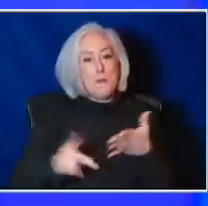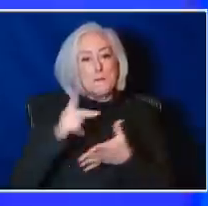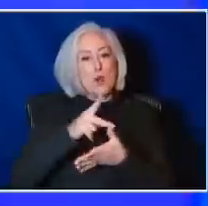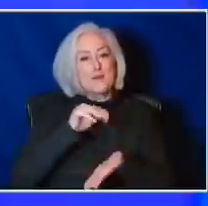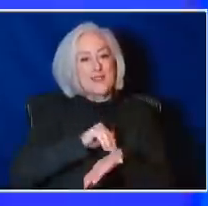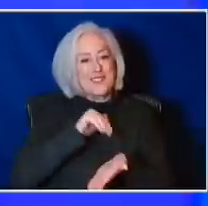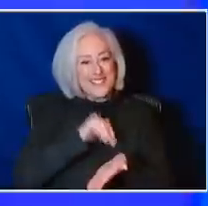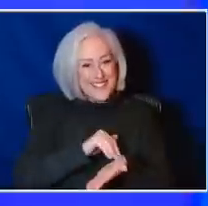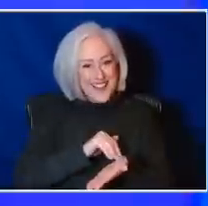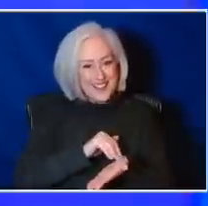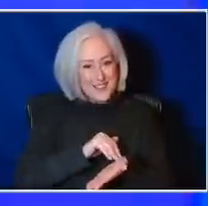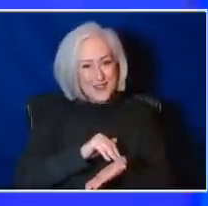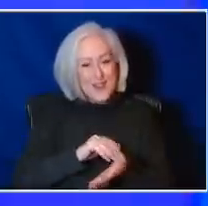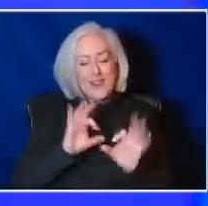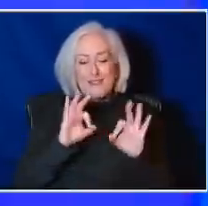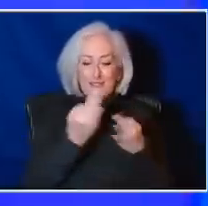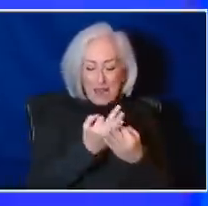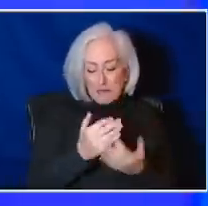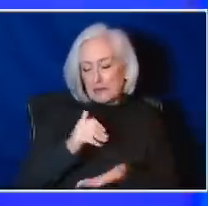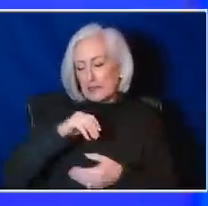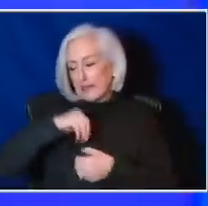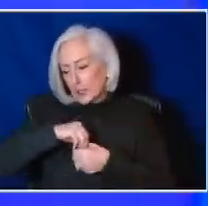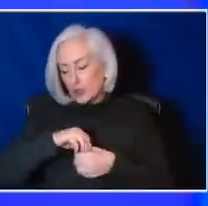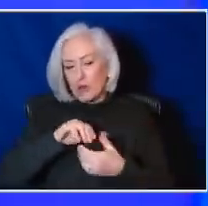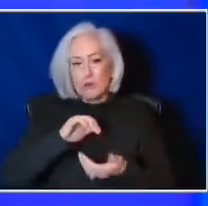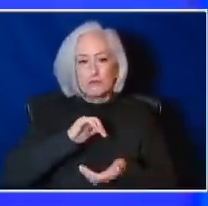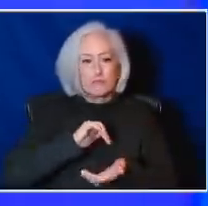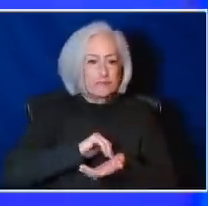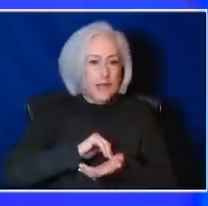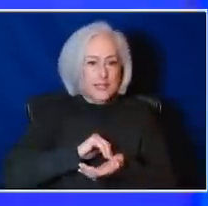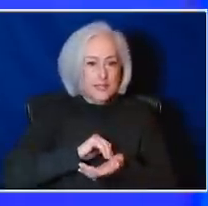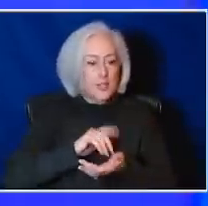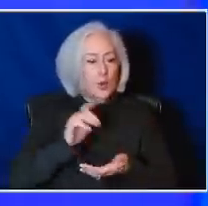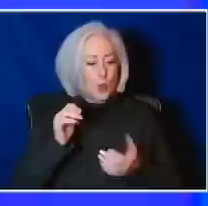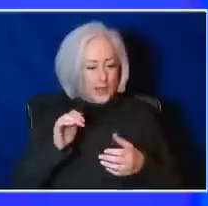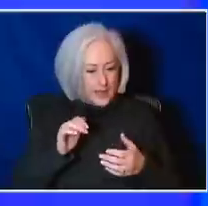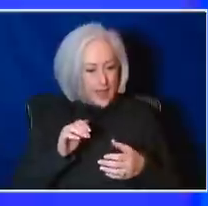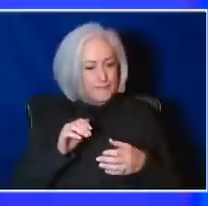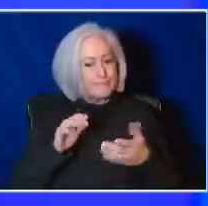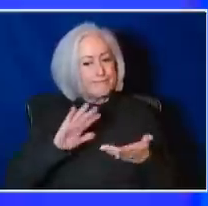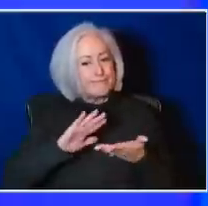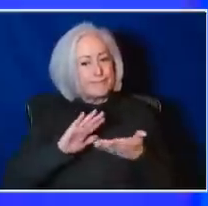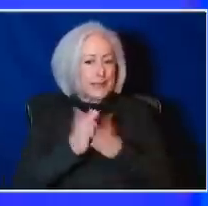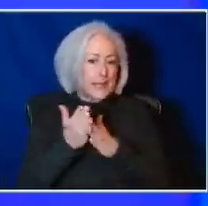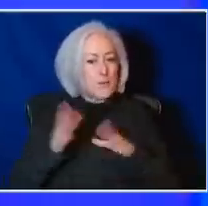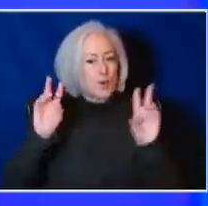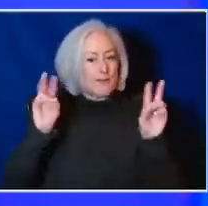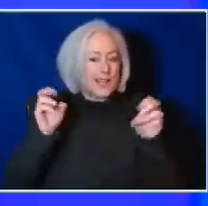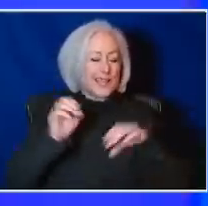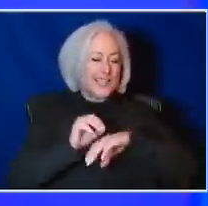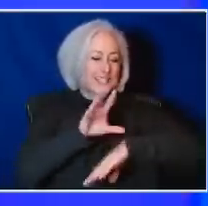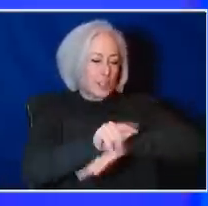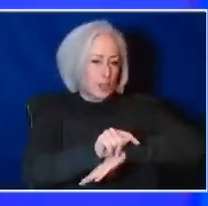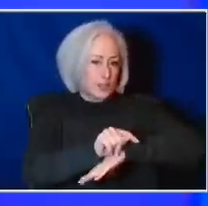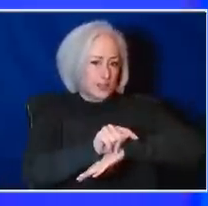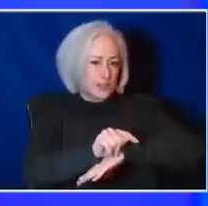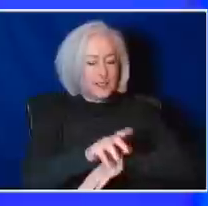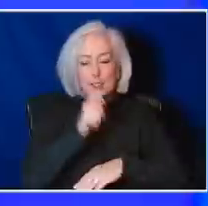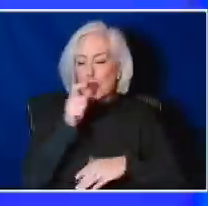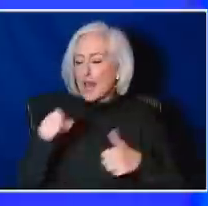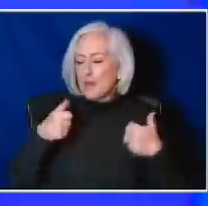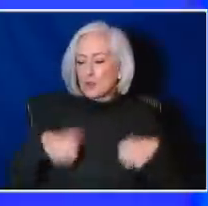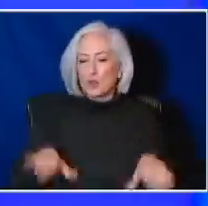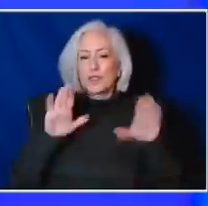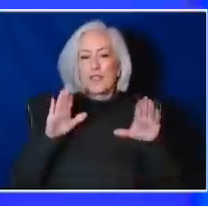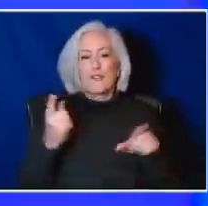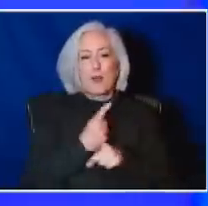family medicine physician. So we can function as consultants also. So I say all that to say a person doesn't have to give up their regular doctor they've